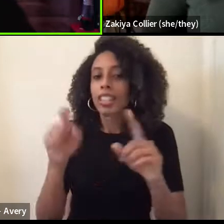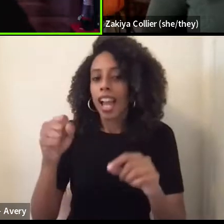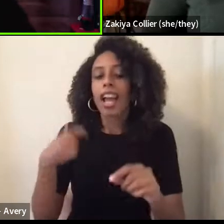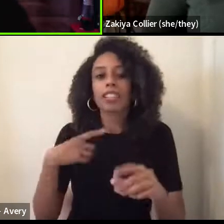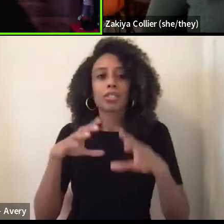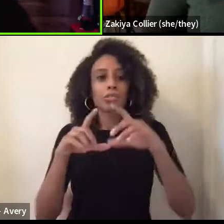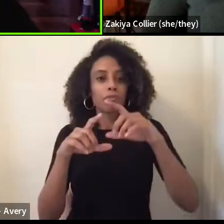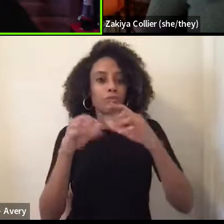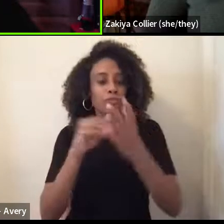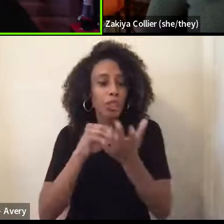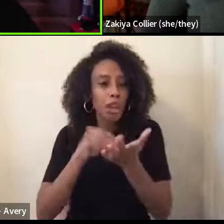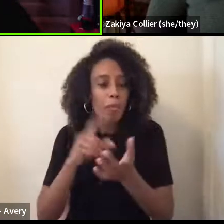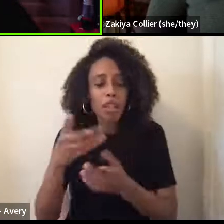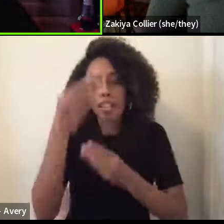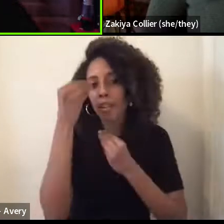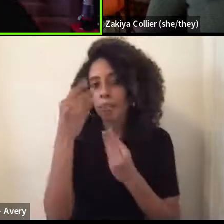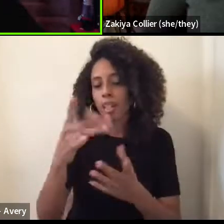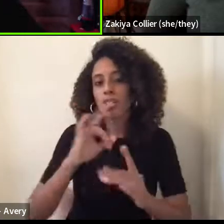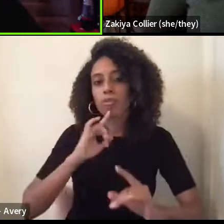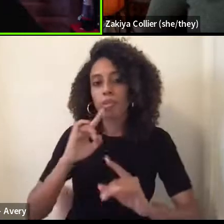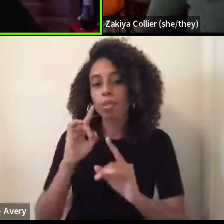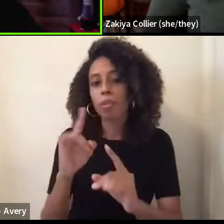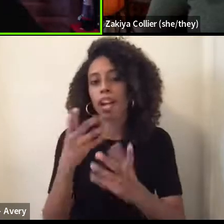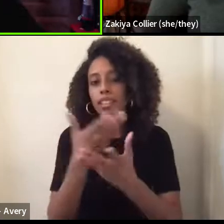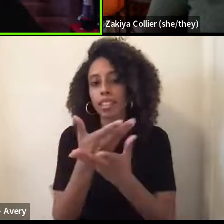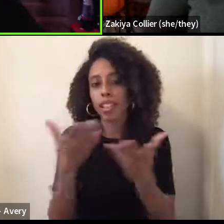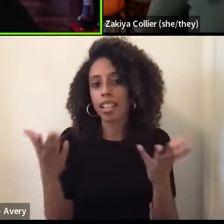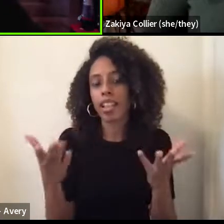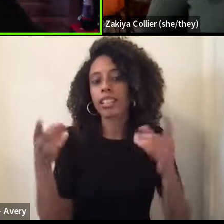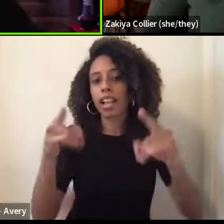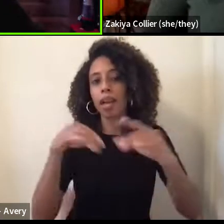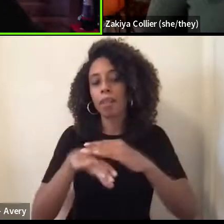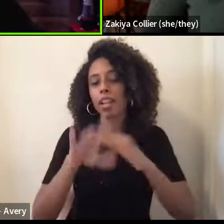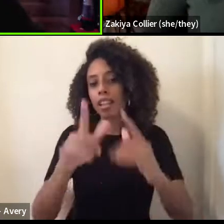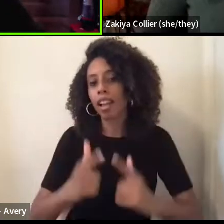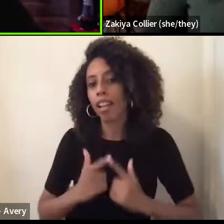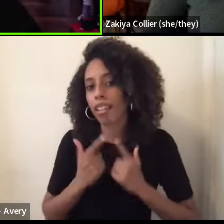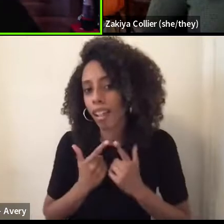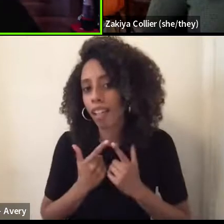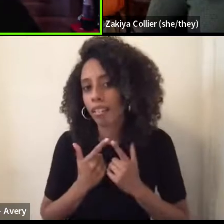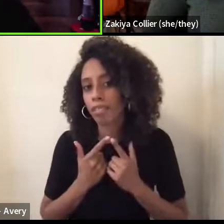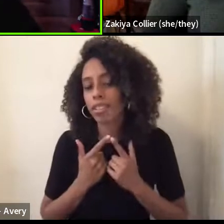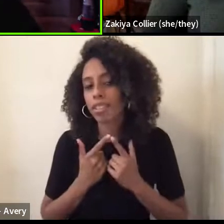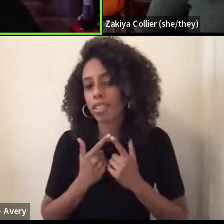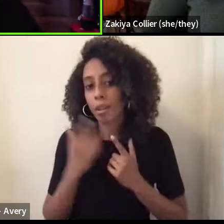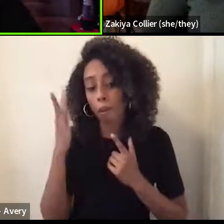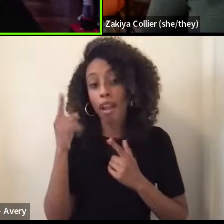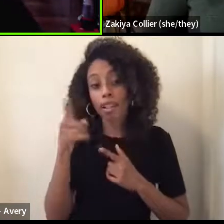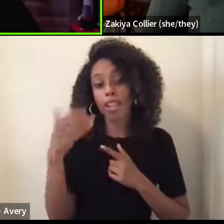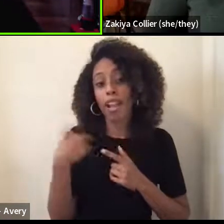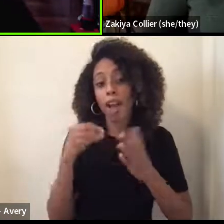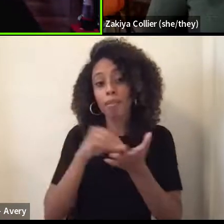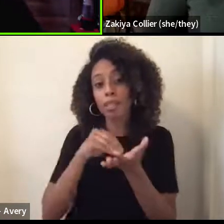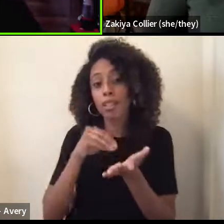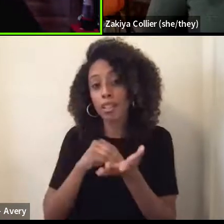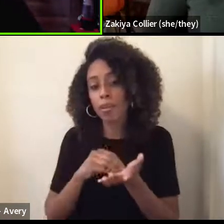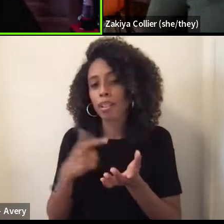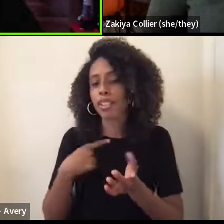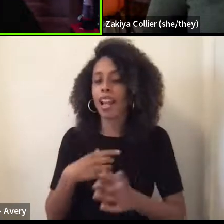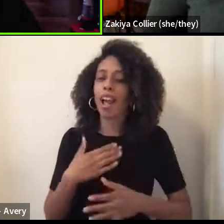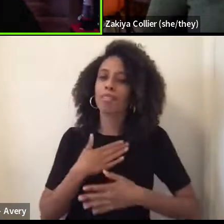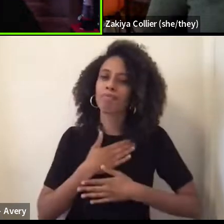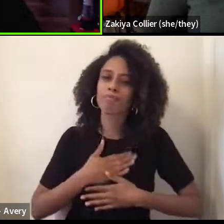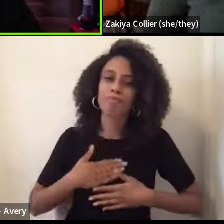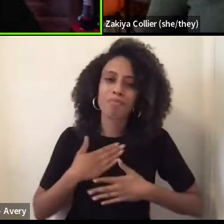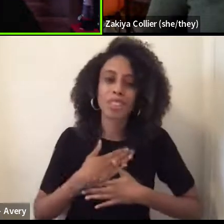being able to respond to things that are, you know, happening in their lives because they have that documentation. And I really appreciate the